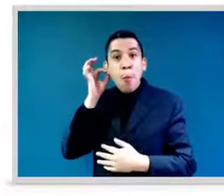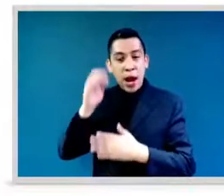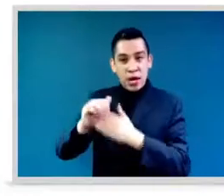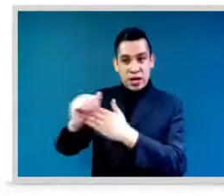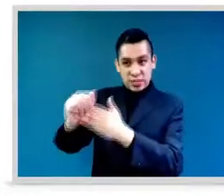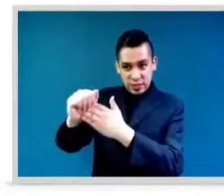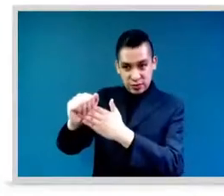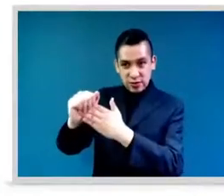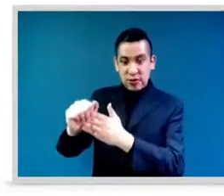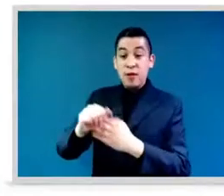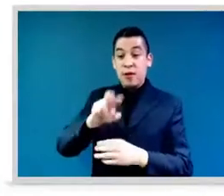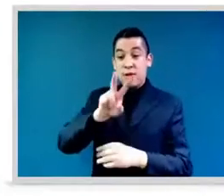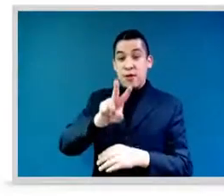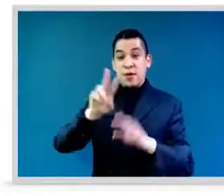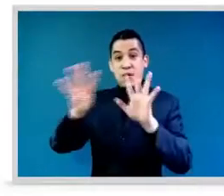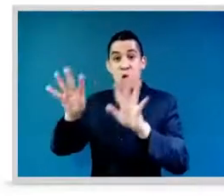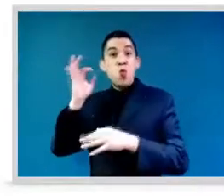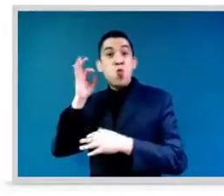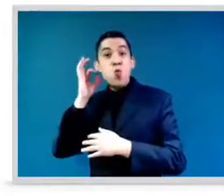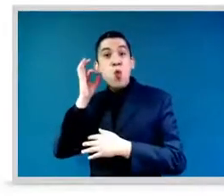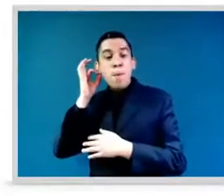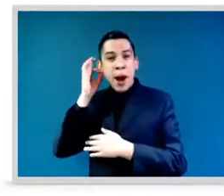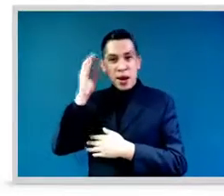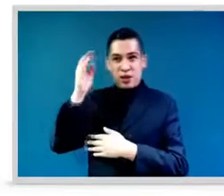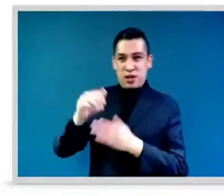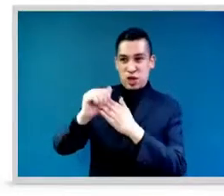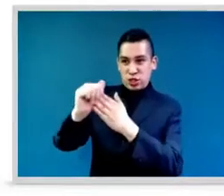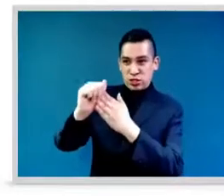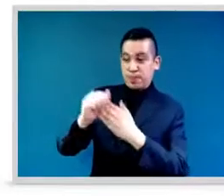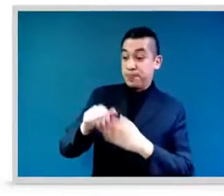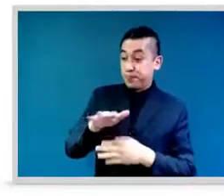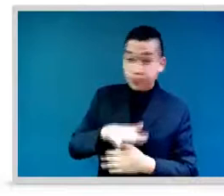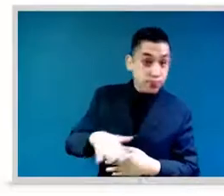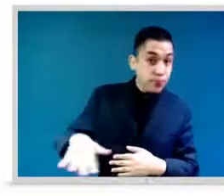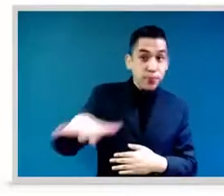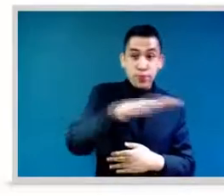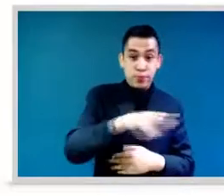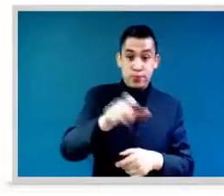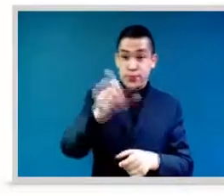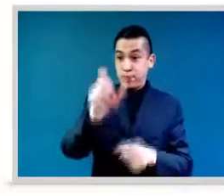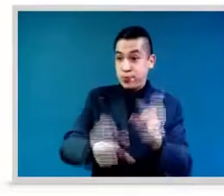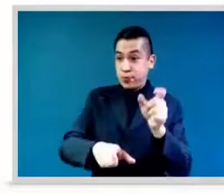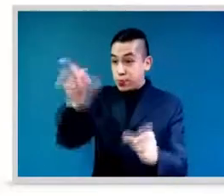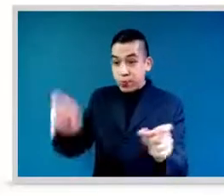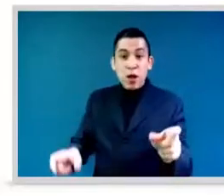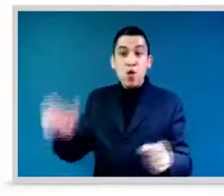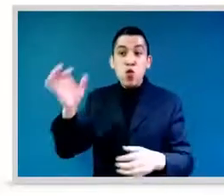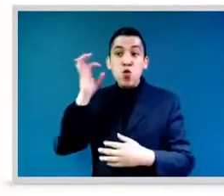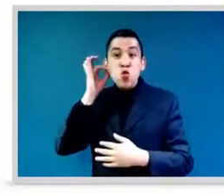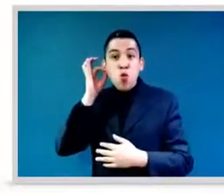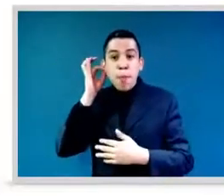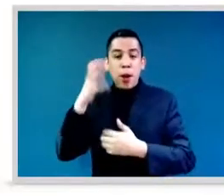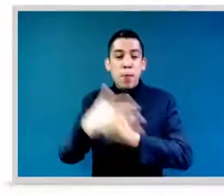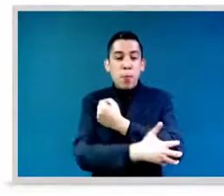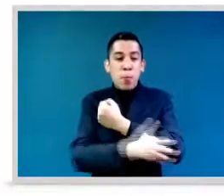ones leading, and they're the ones bringing ahead their communities and helping them overcome poverty. And this is